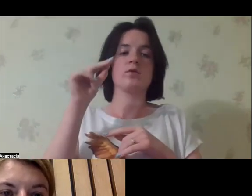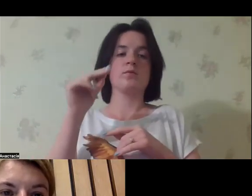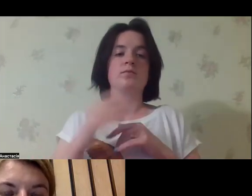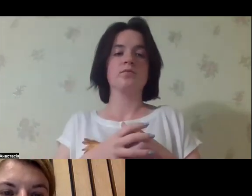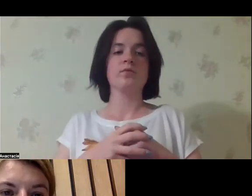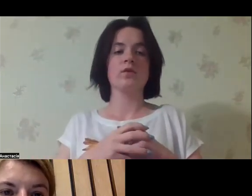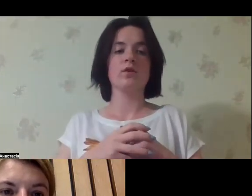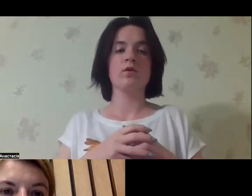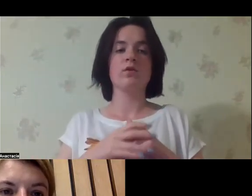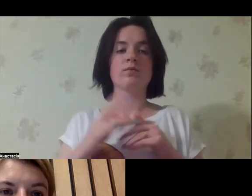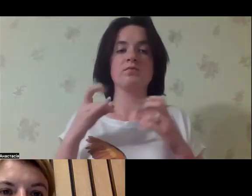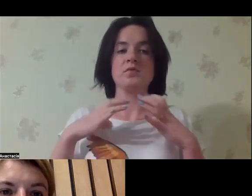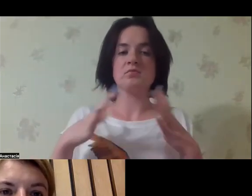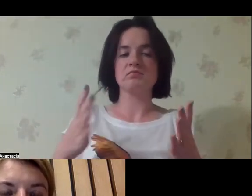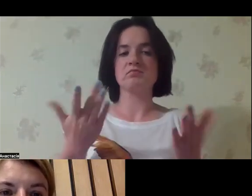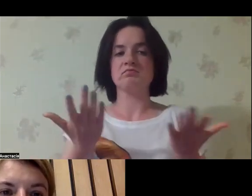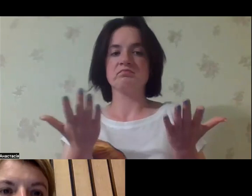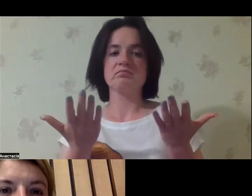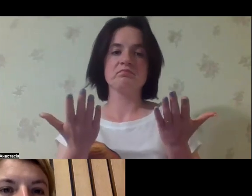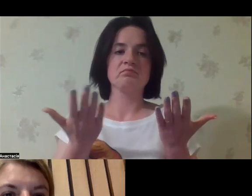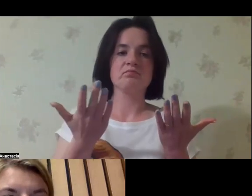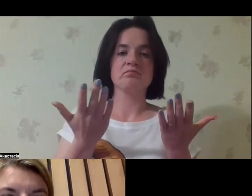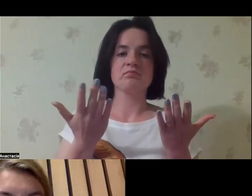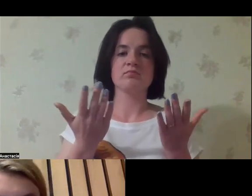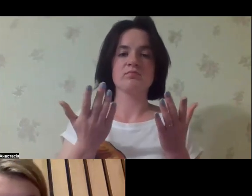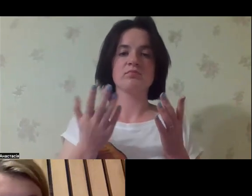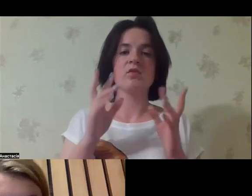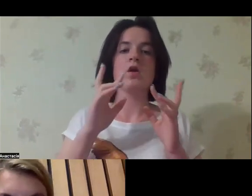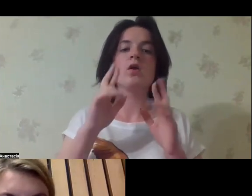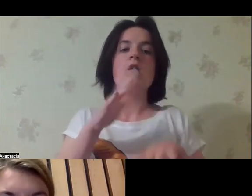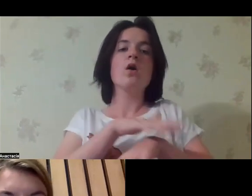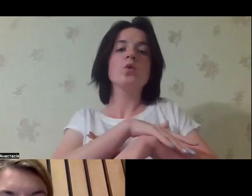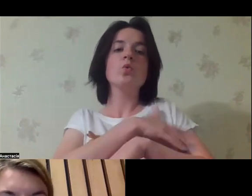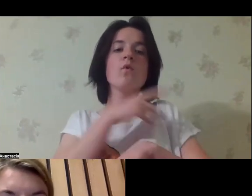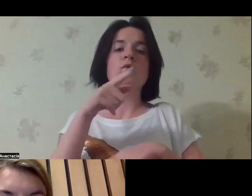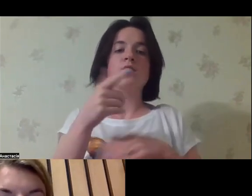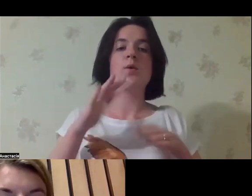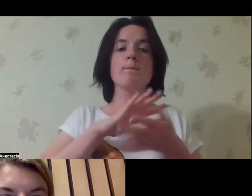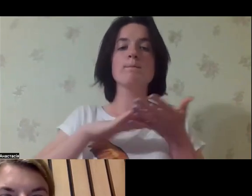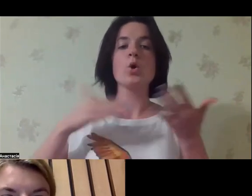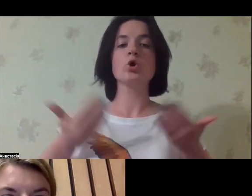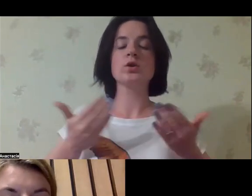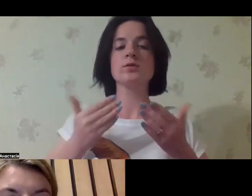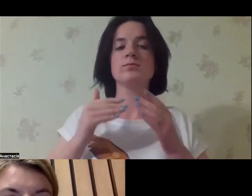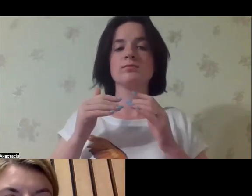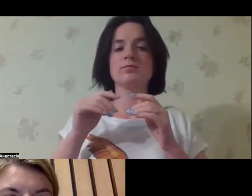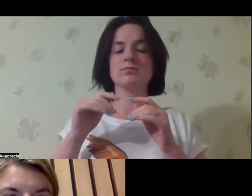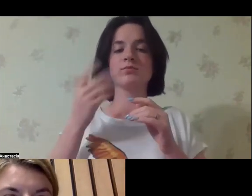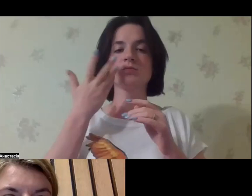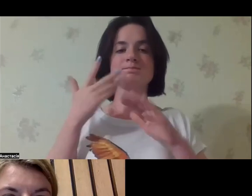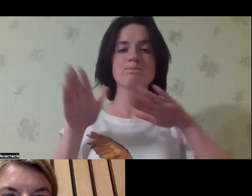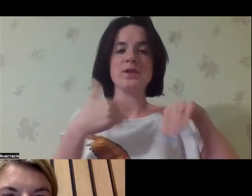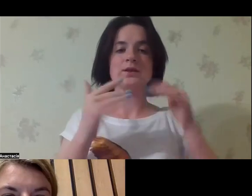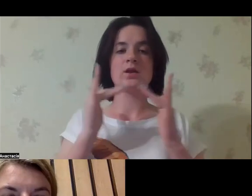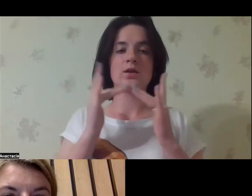things because when I lived in the institution, I couldn't learn anything. How long have you lived outside the